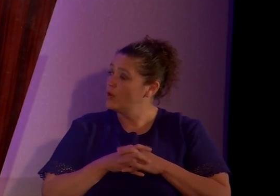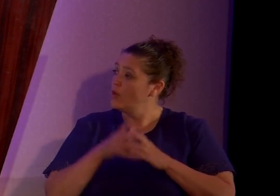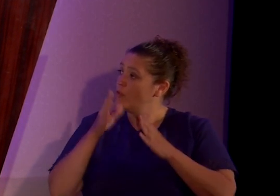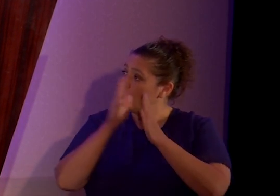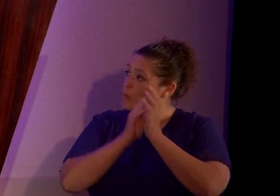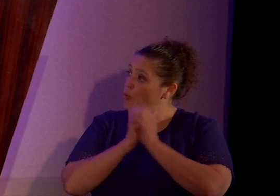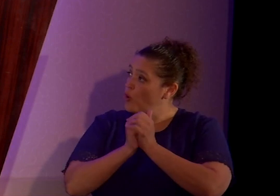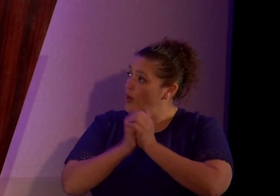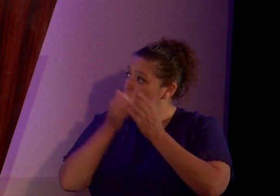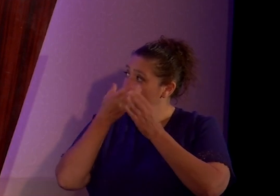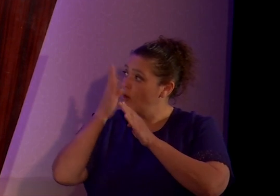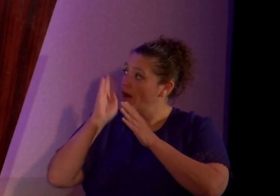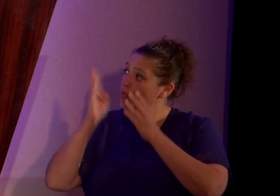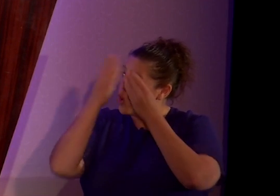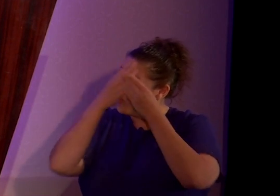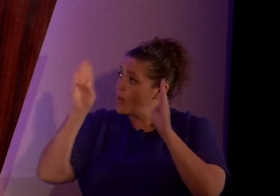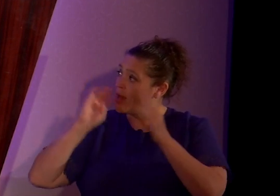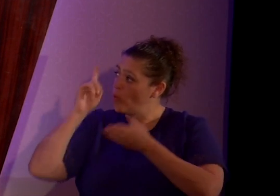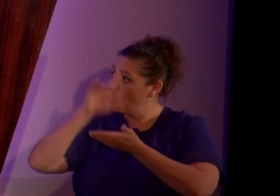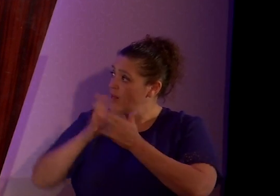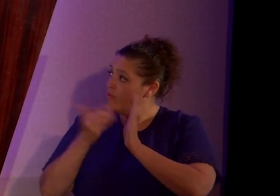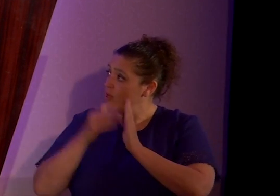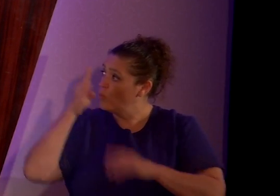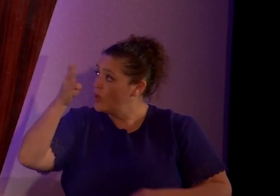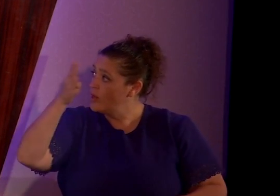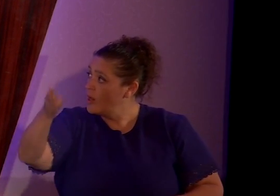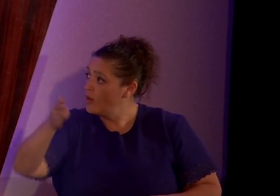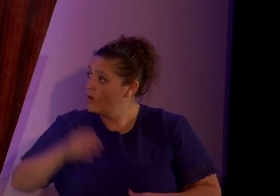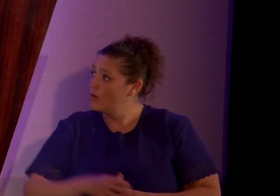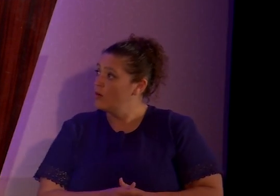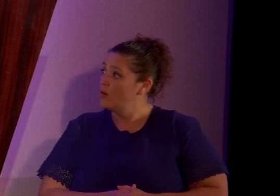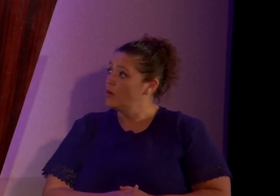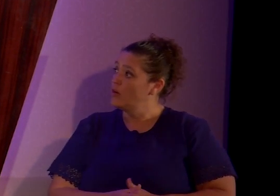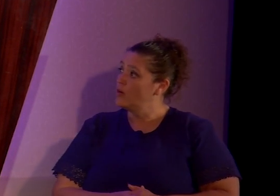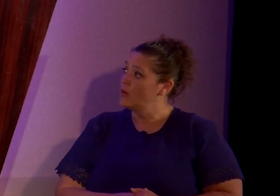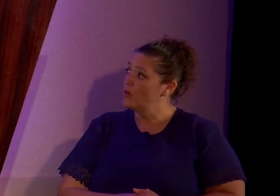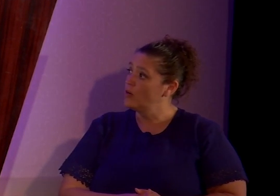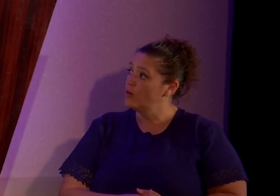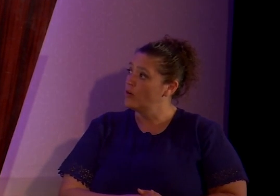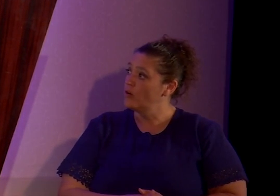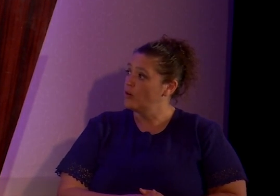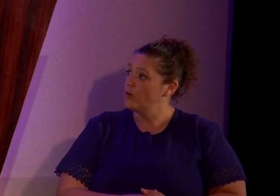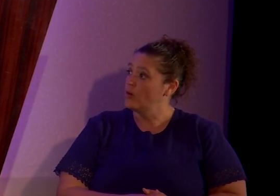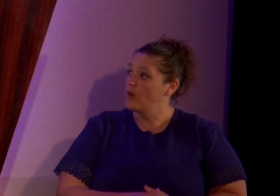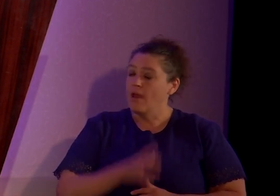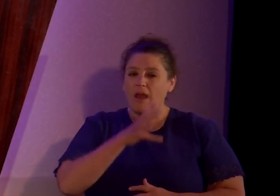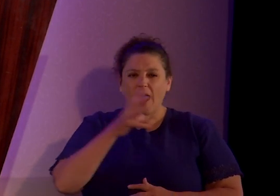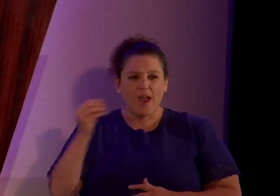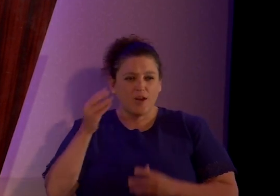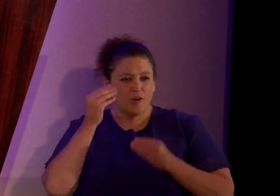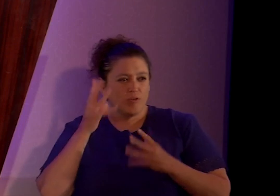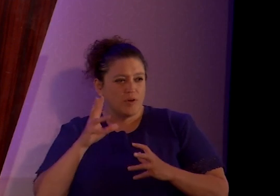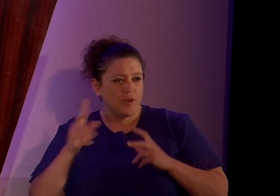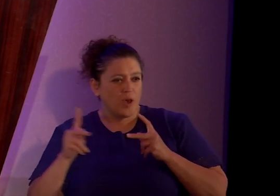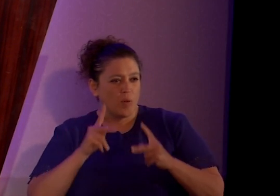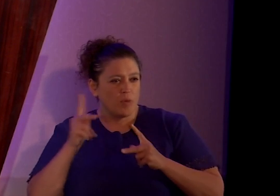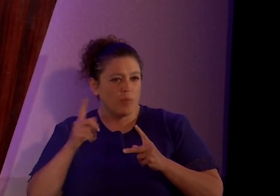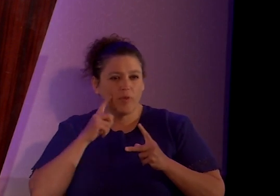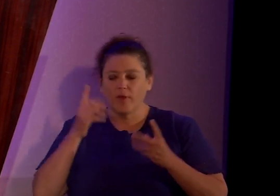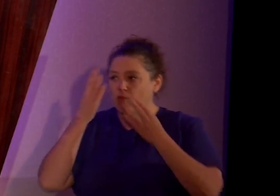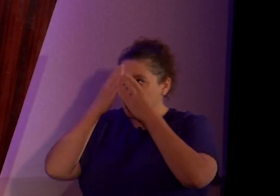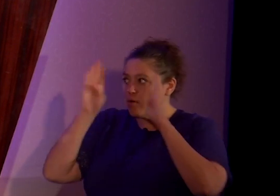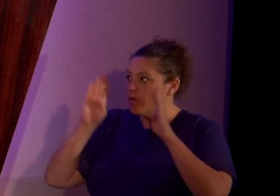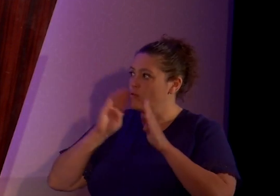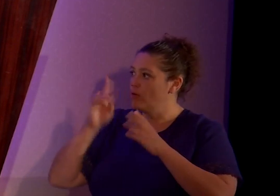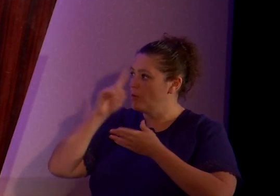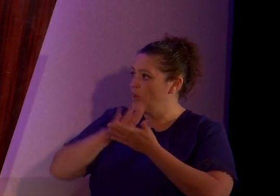mind and I'm going to believe again one day. And tons of people have prophesied over Matt that his eyes will be opened and he's going to believe